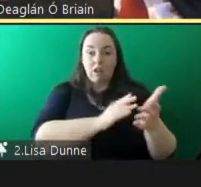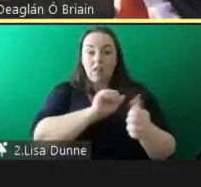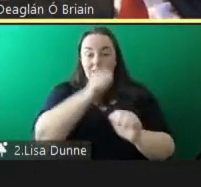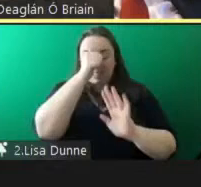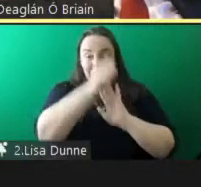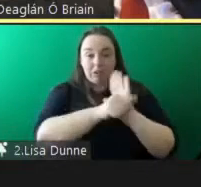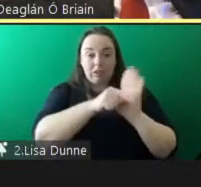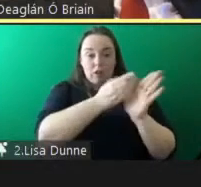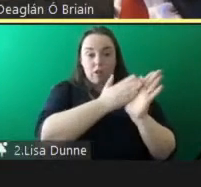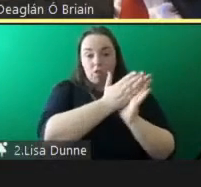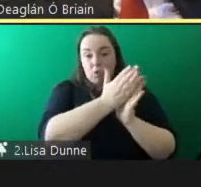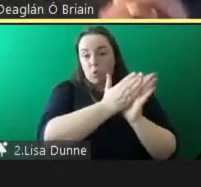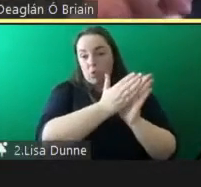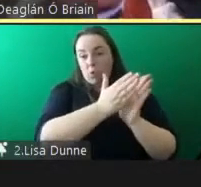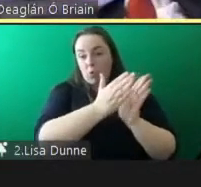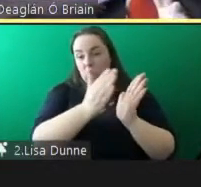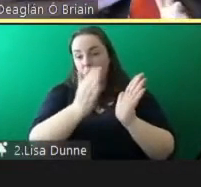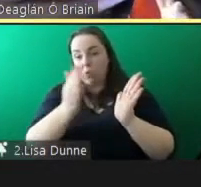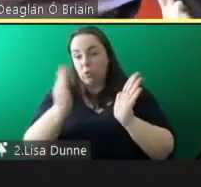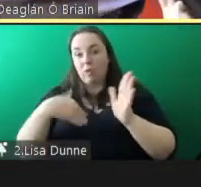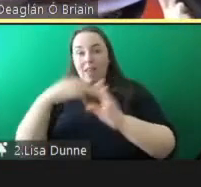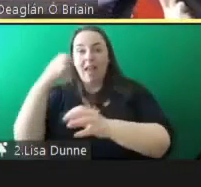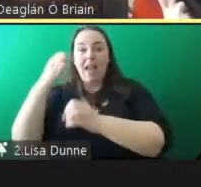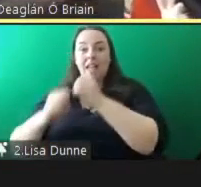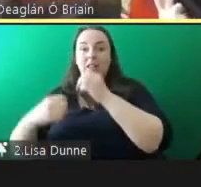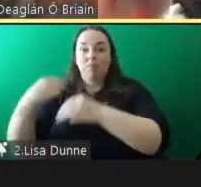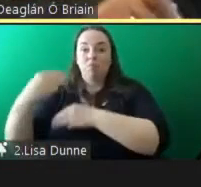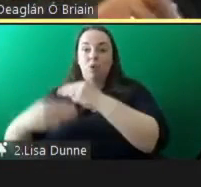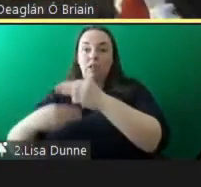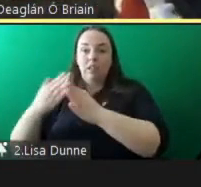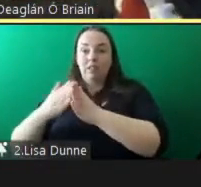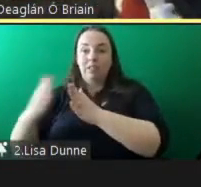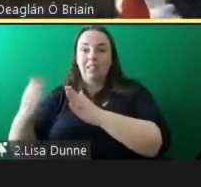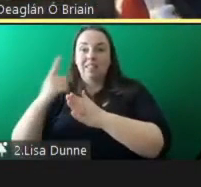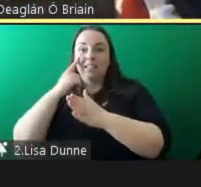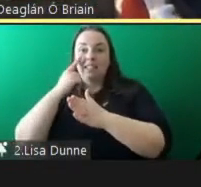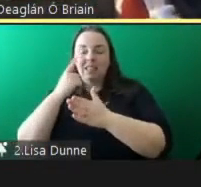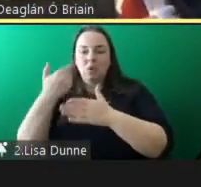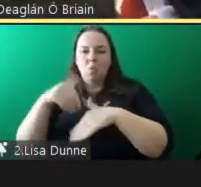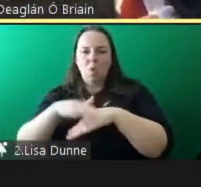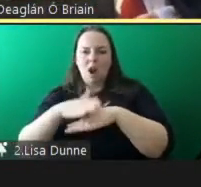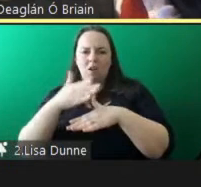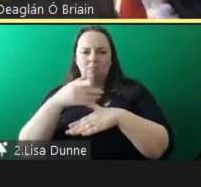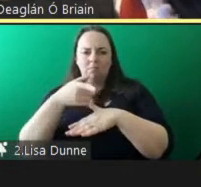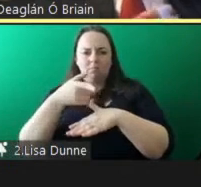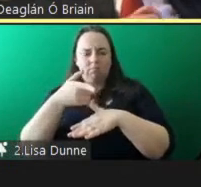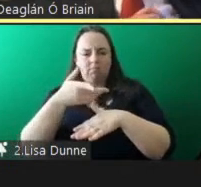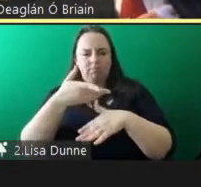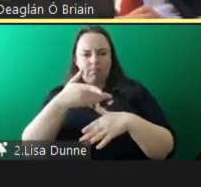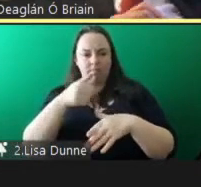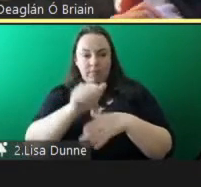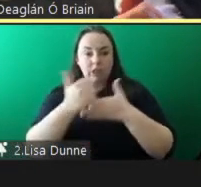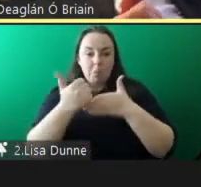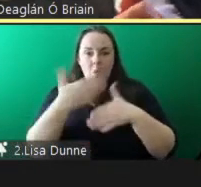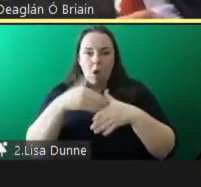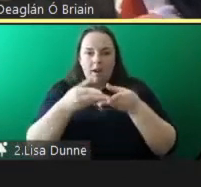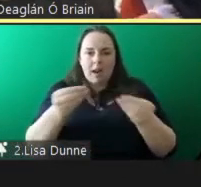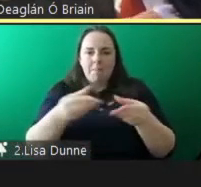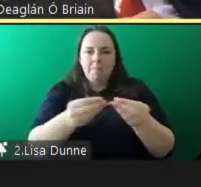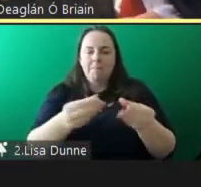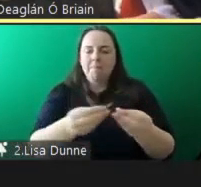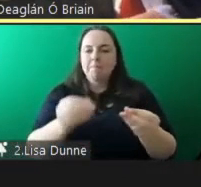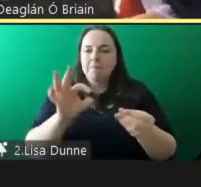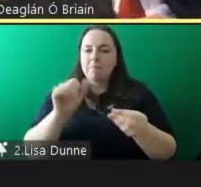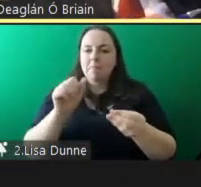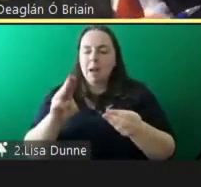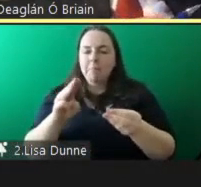the process and to see where there are gaps in the support or in the information provided perhaps by virtue